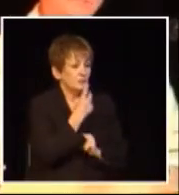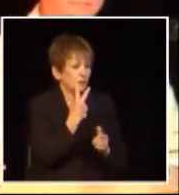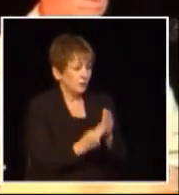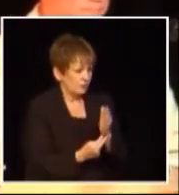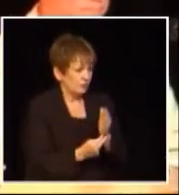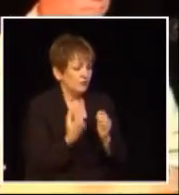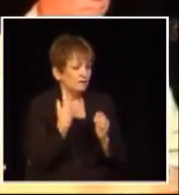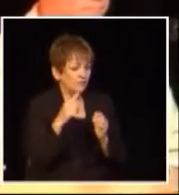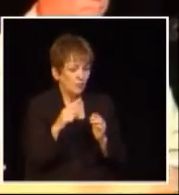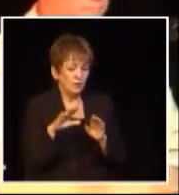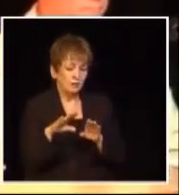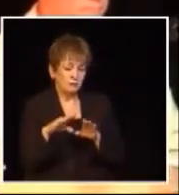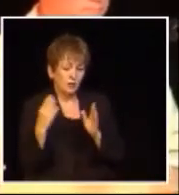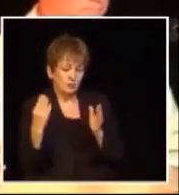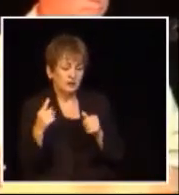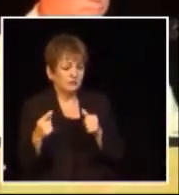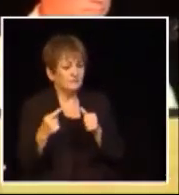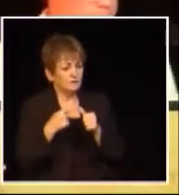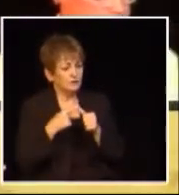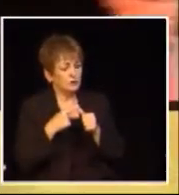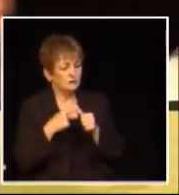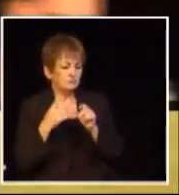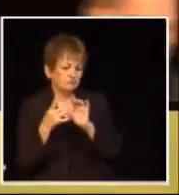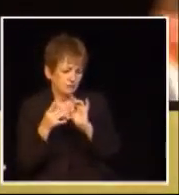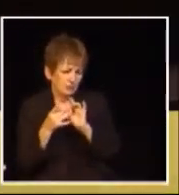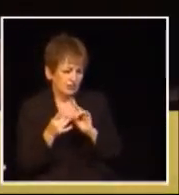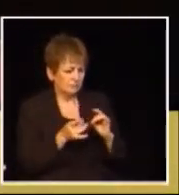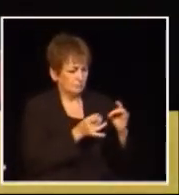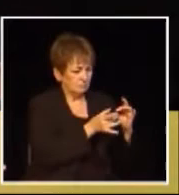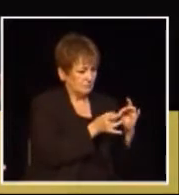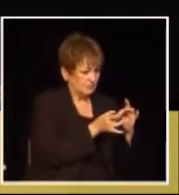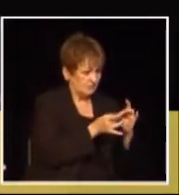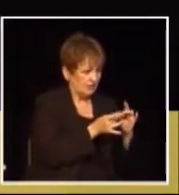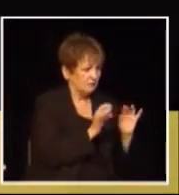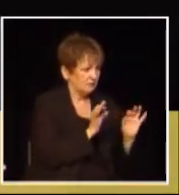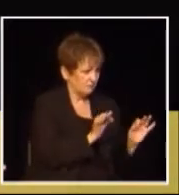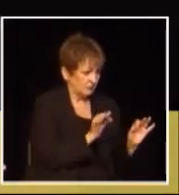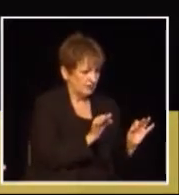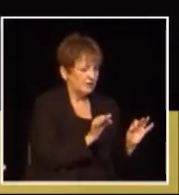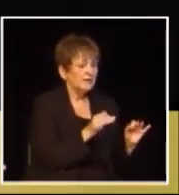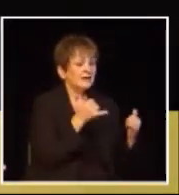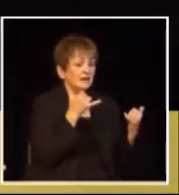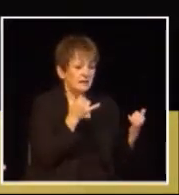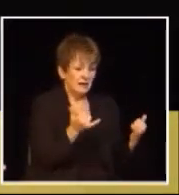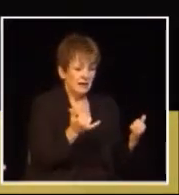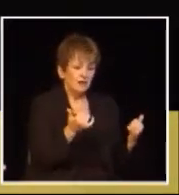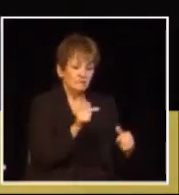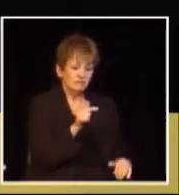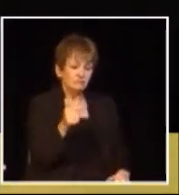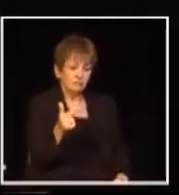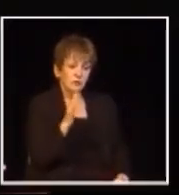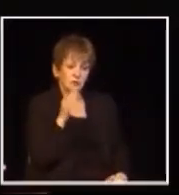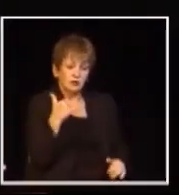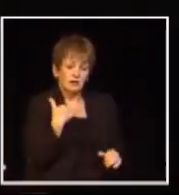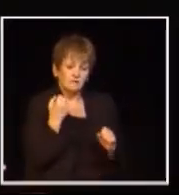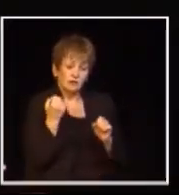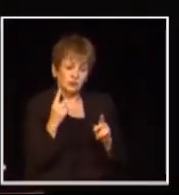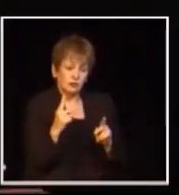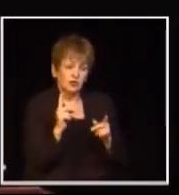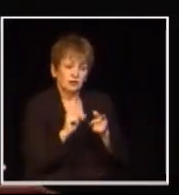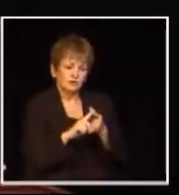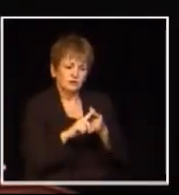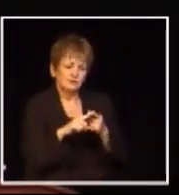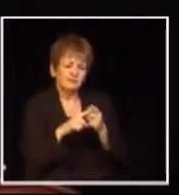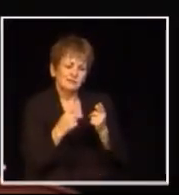thank you to both sides for their opening comments we'll now move to the part of the evening where we give each